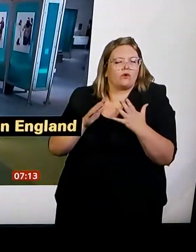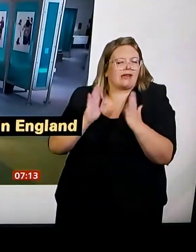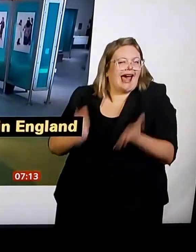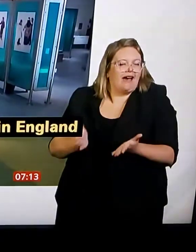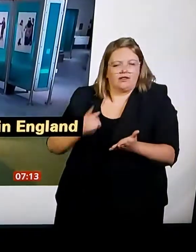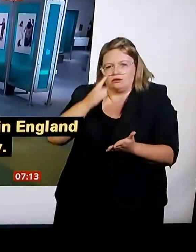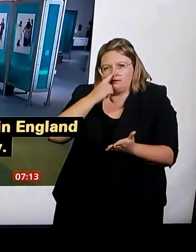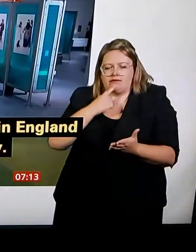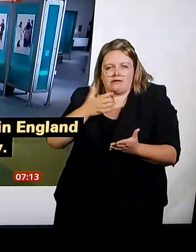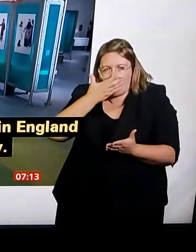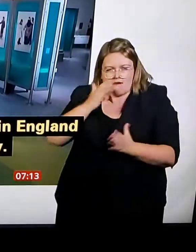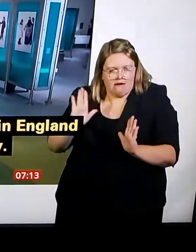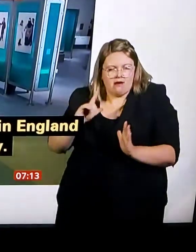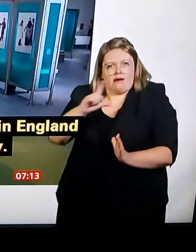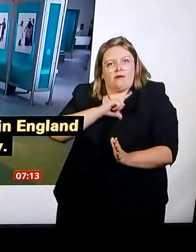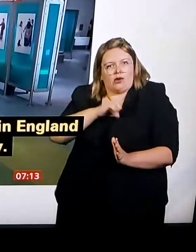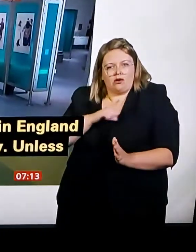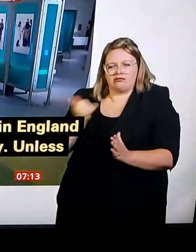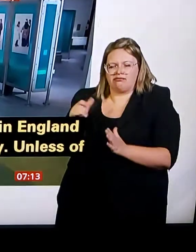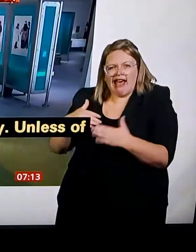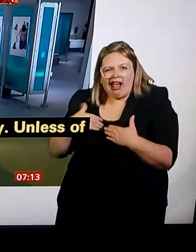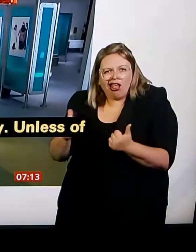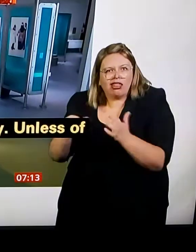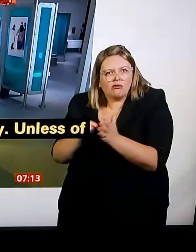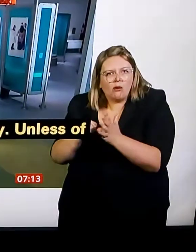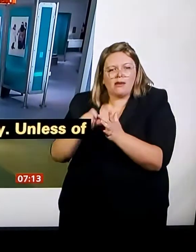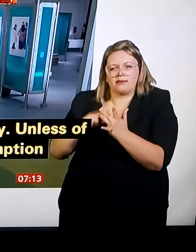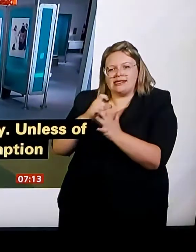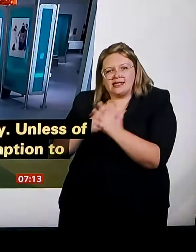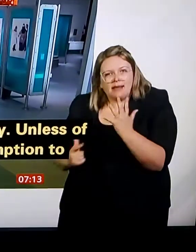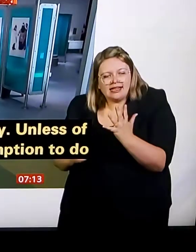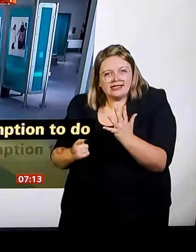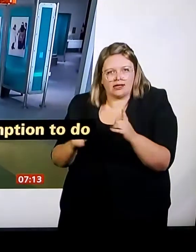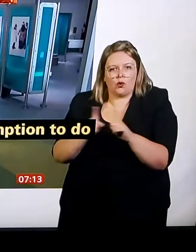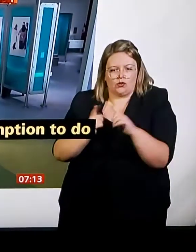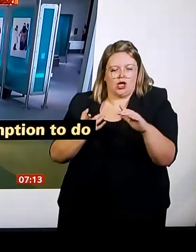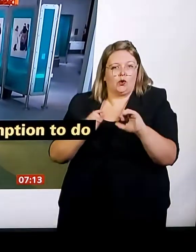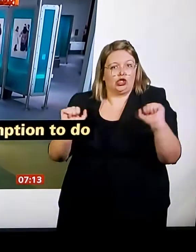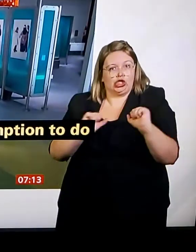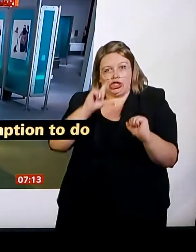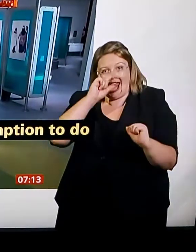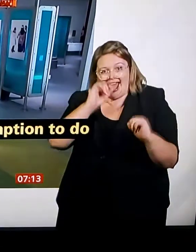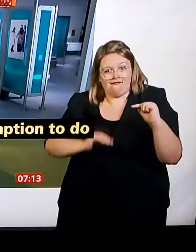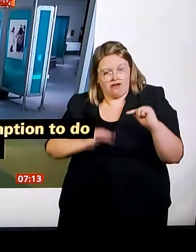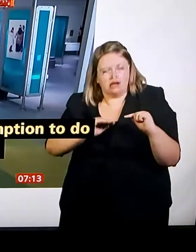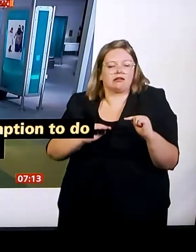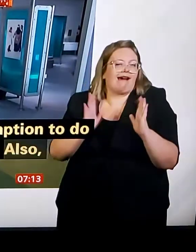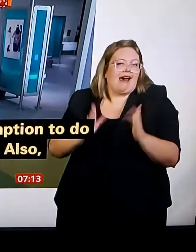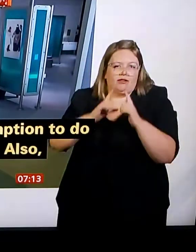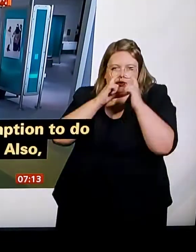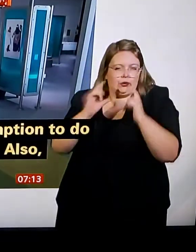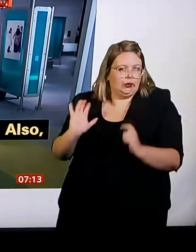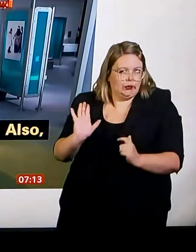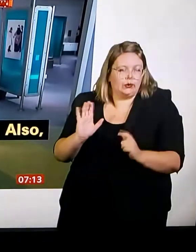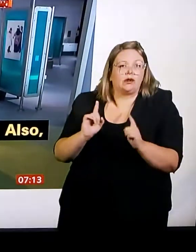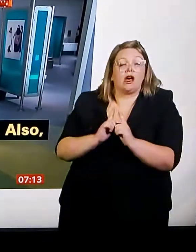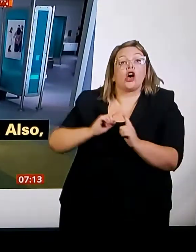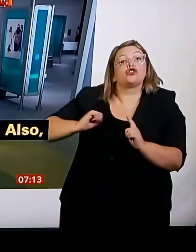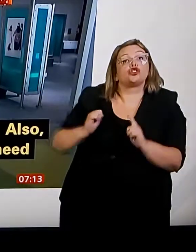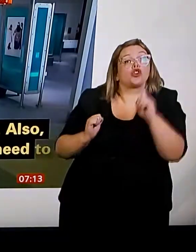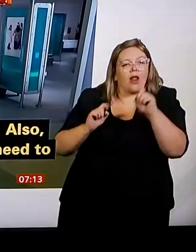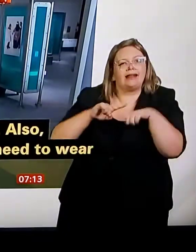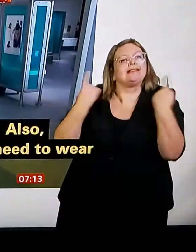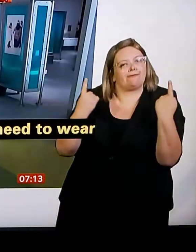Now another group of people who have been particularly hard hit by changing government policies are Australians. As cases rise,